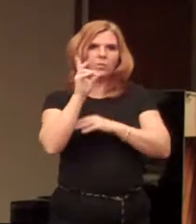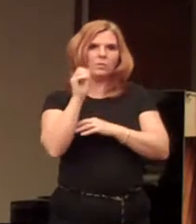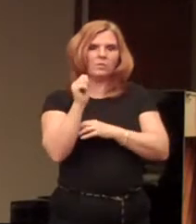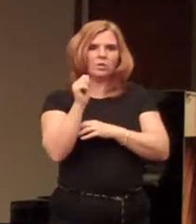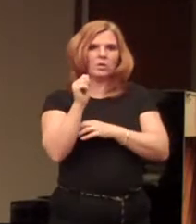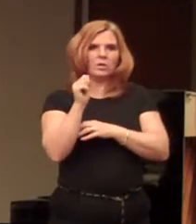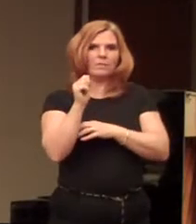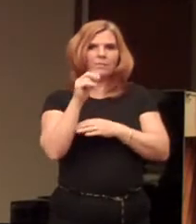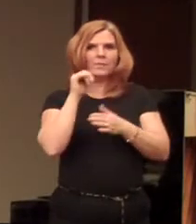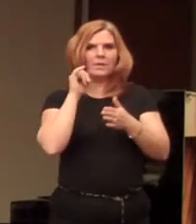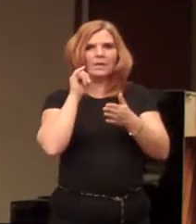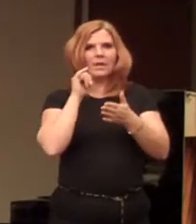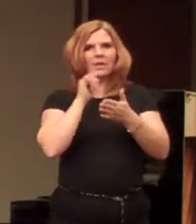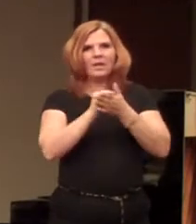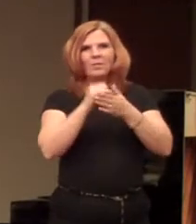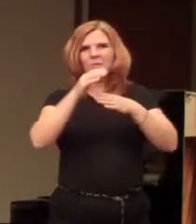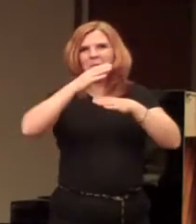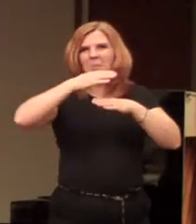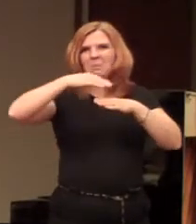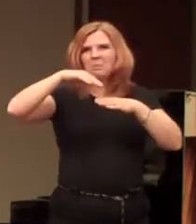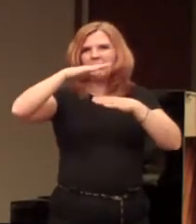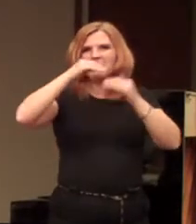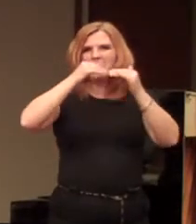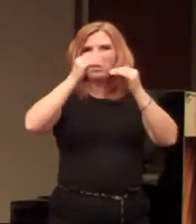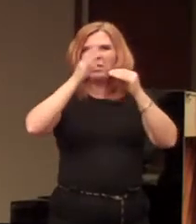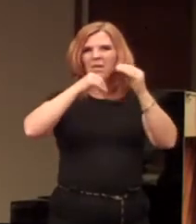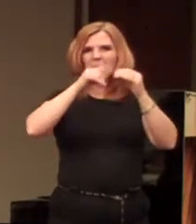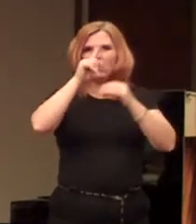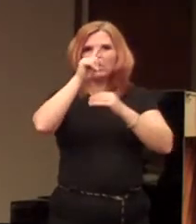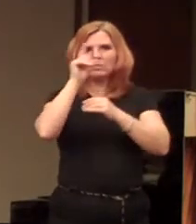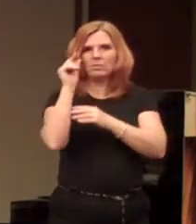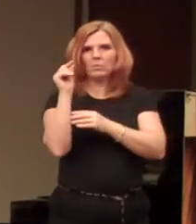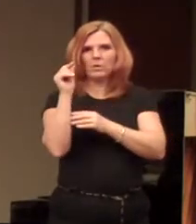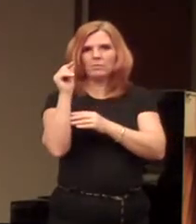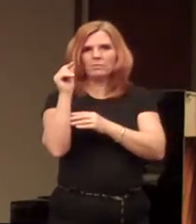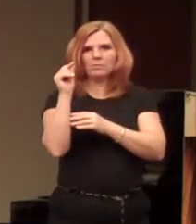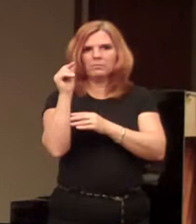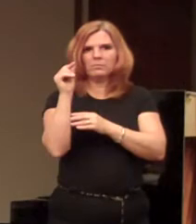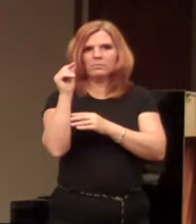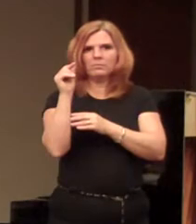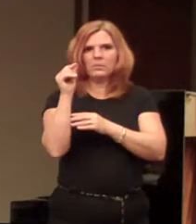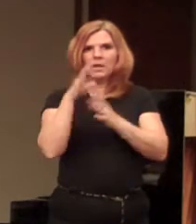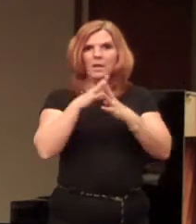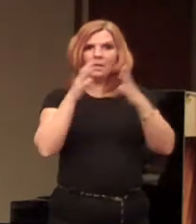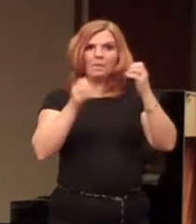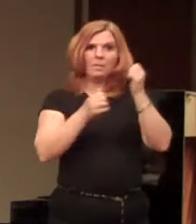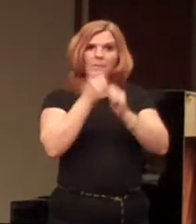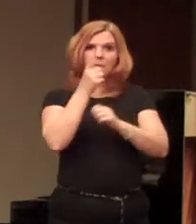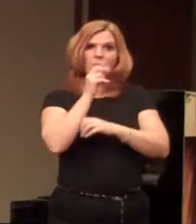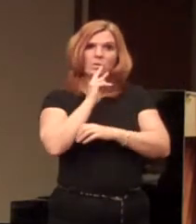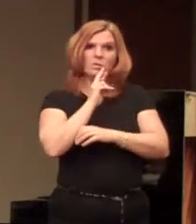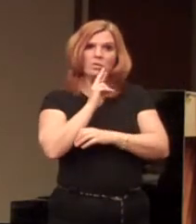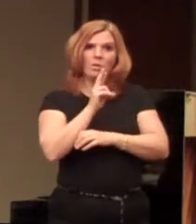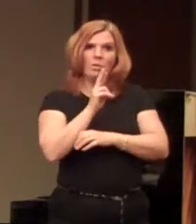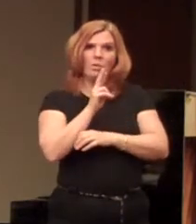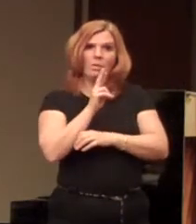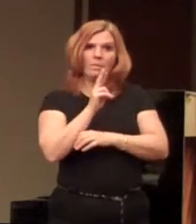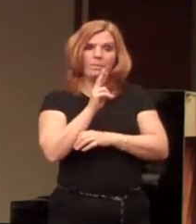that would rank above from one to 20. The biggest ones are